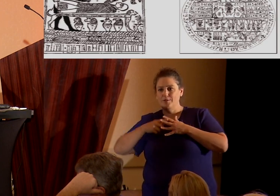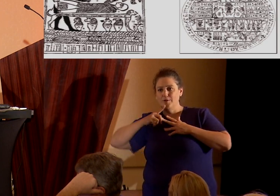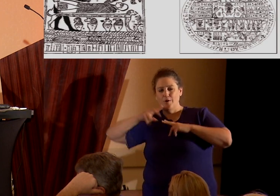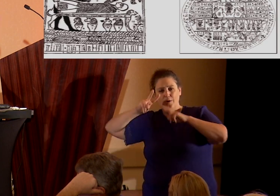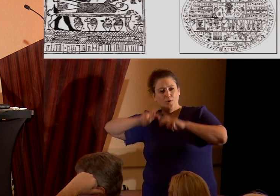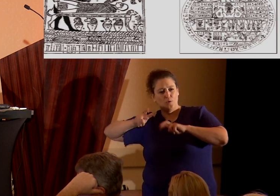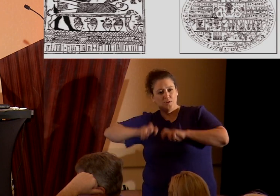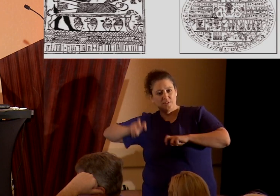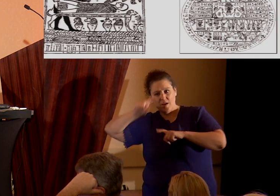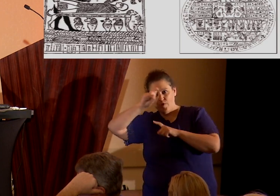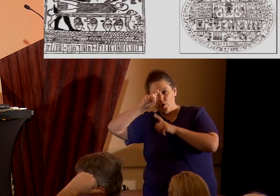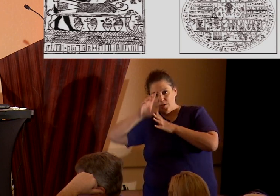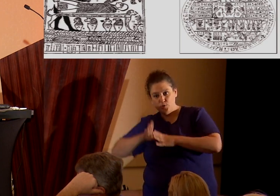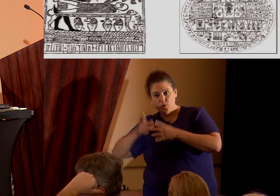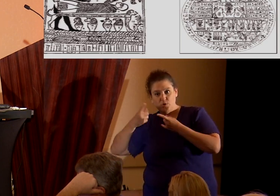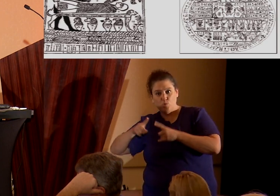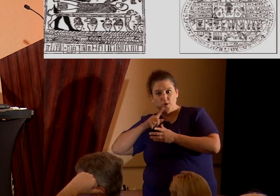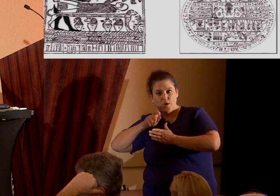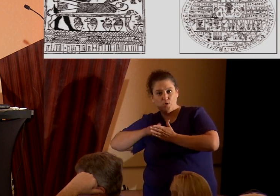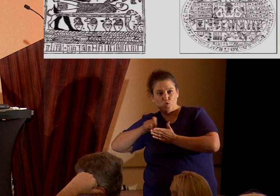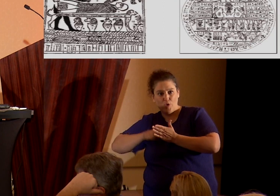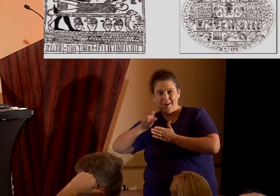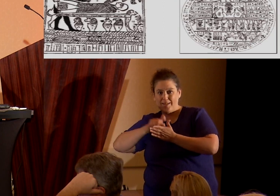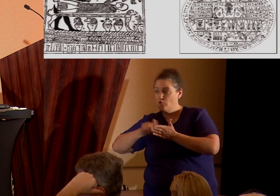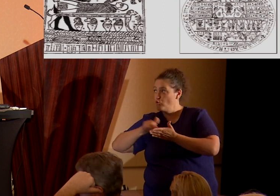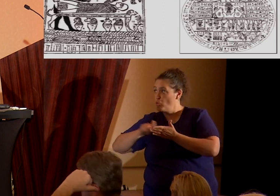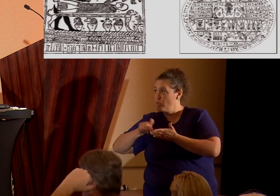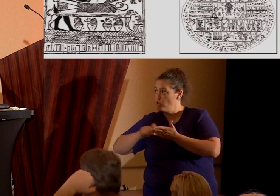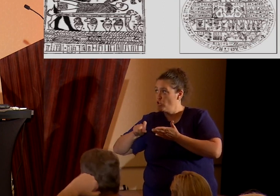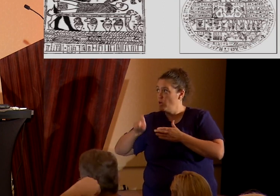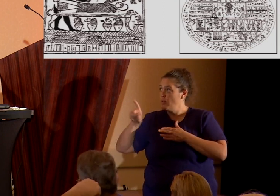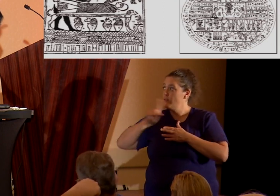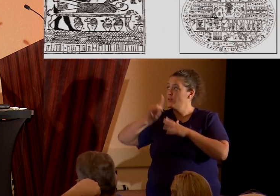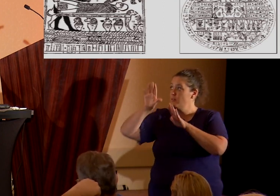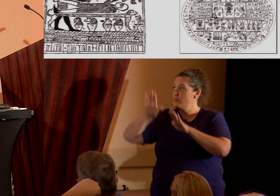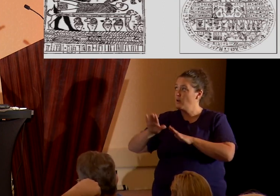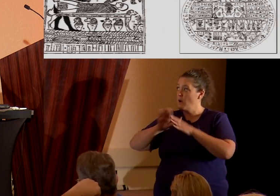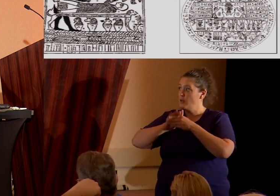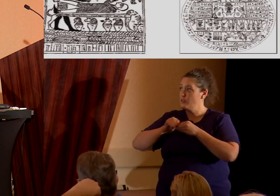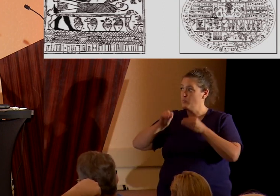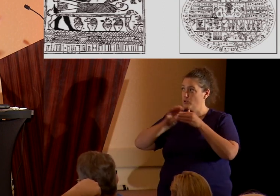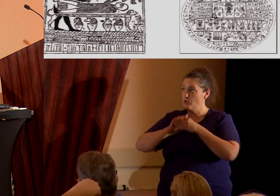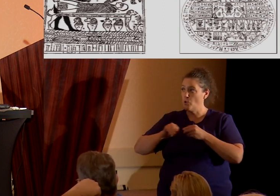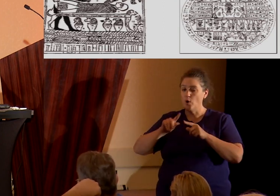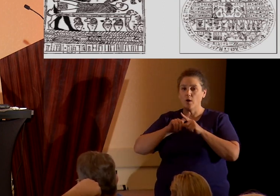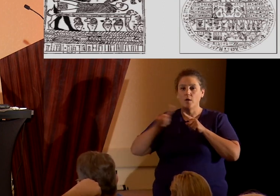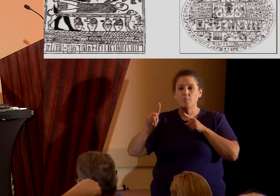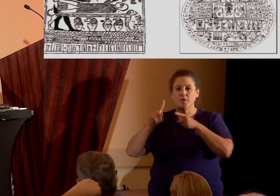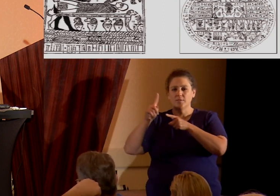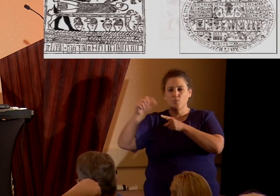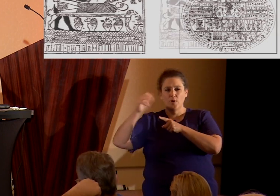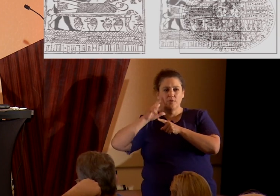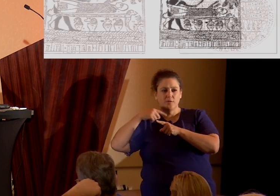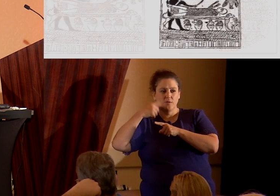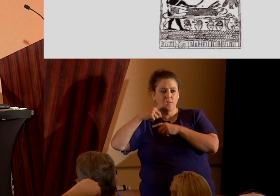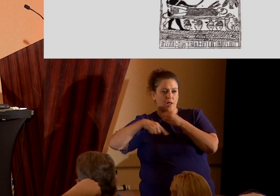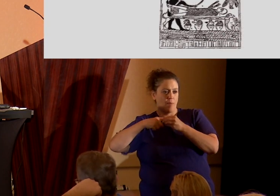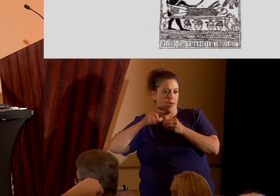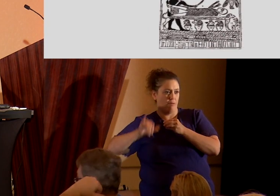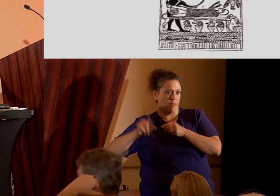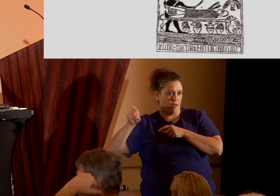Egyptian when he was writing his scripture. I'm going to say this, this is an awesome story, but Frank Zindler's going to tell us all about that in just a few,